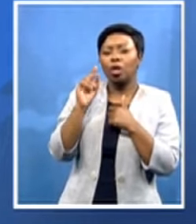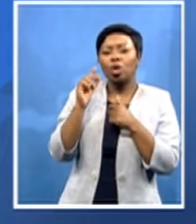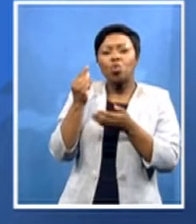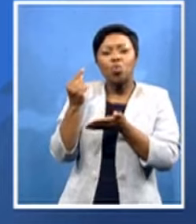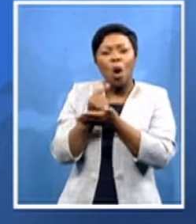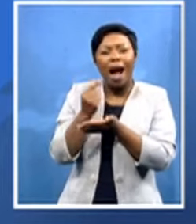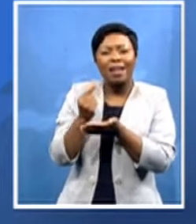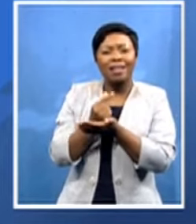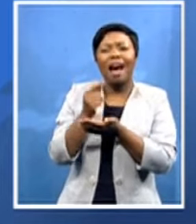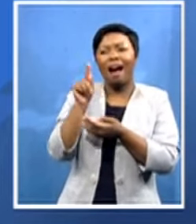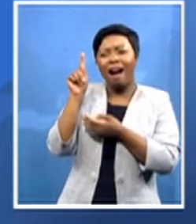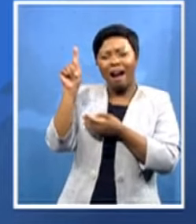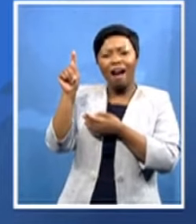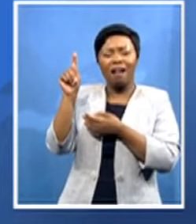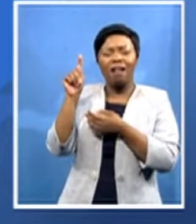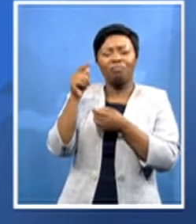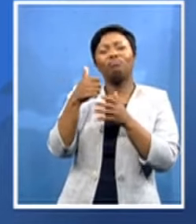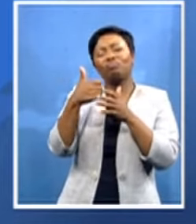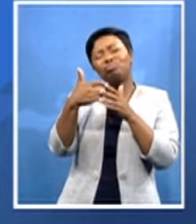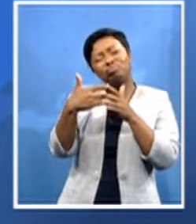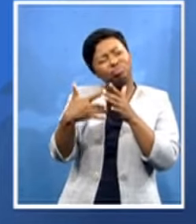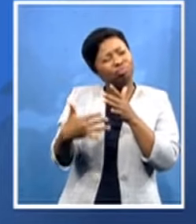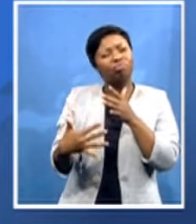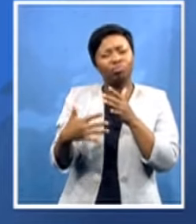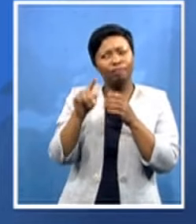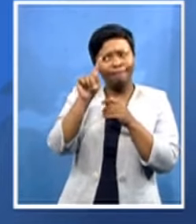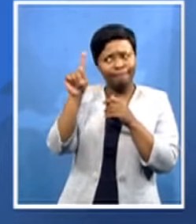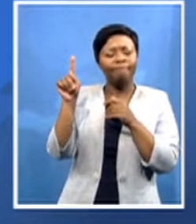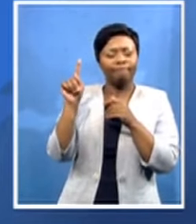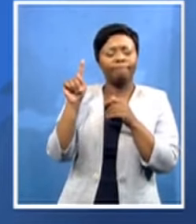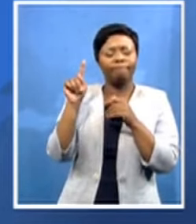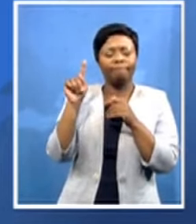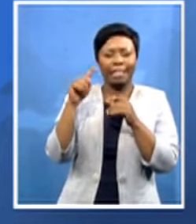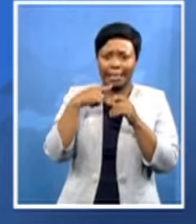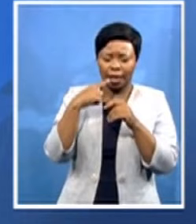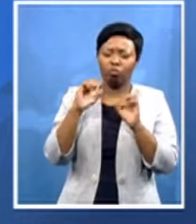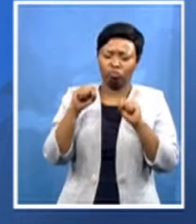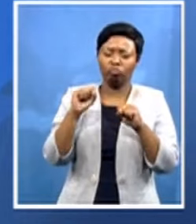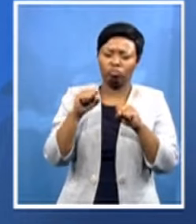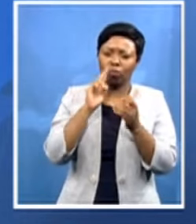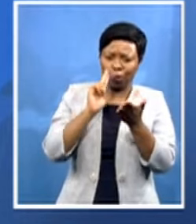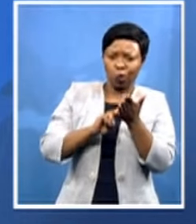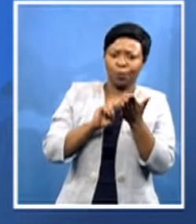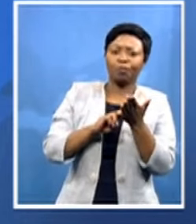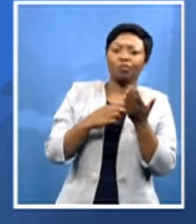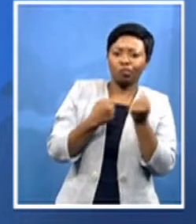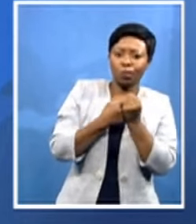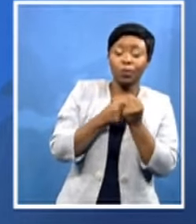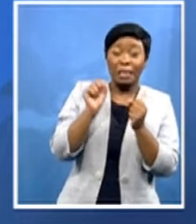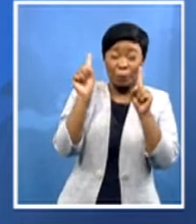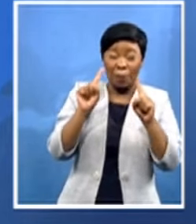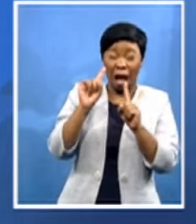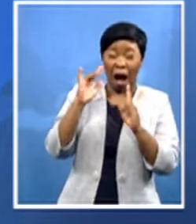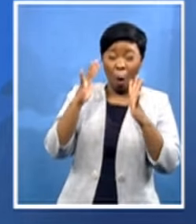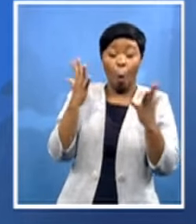they are all promising that indeed especially on the north that we are basing on